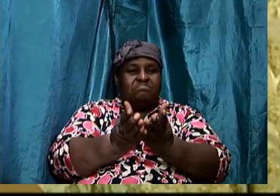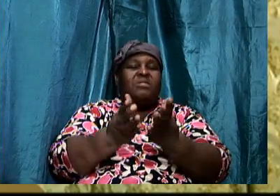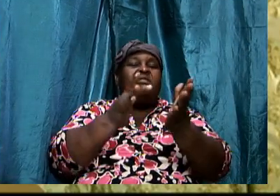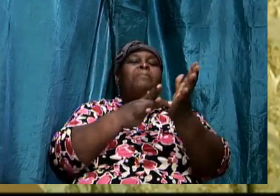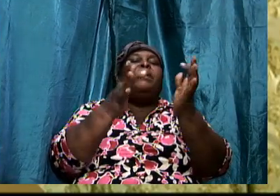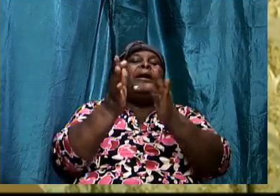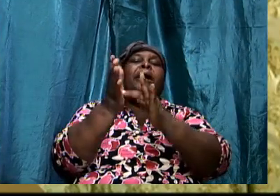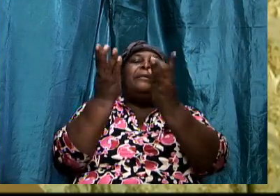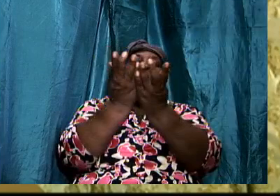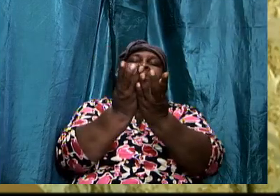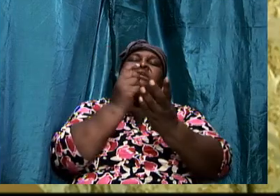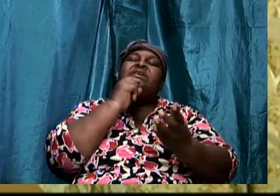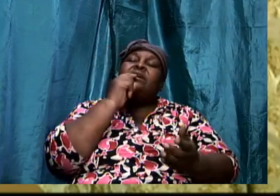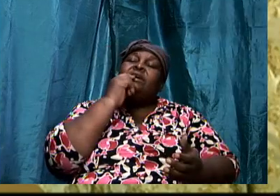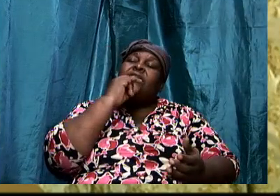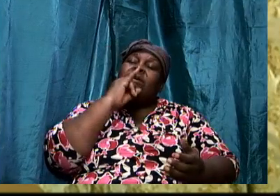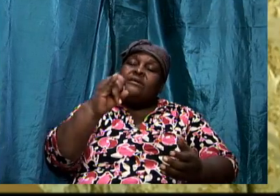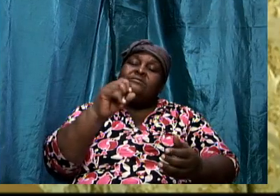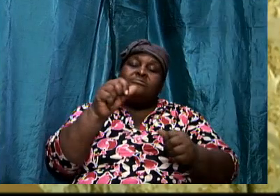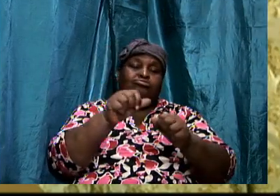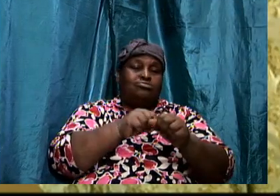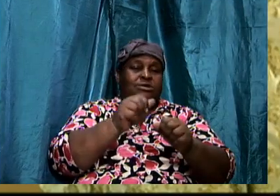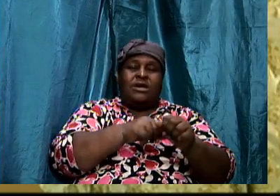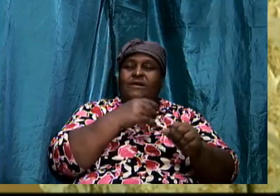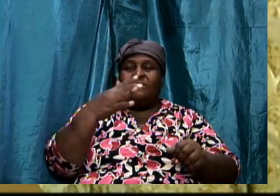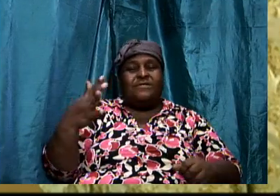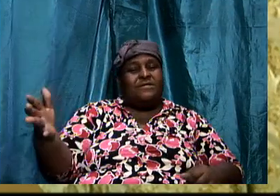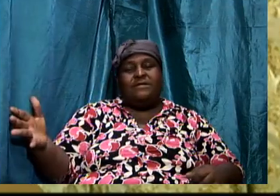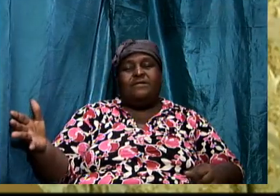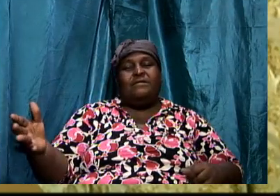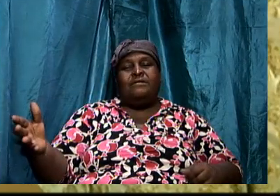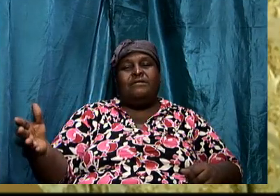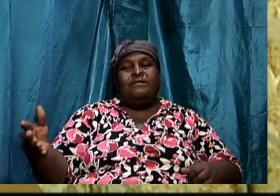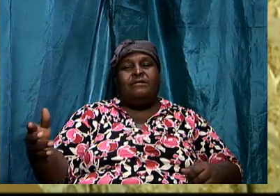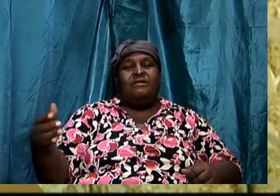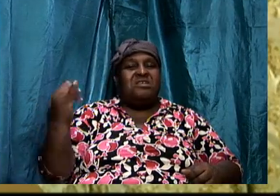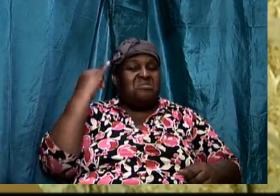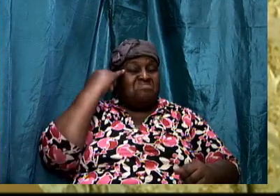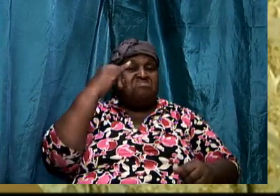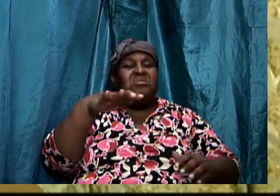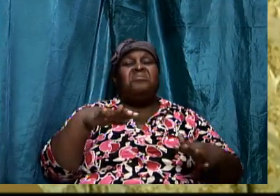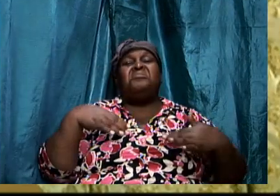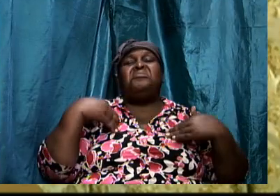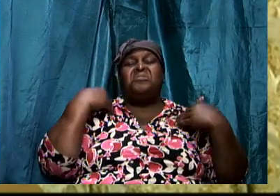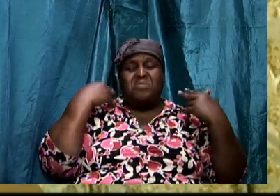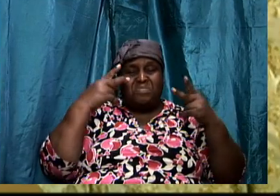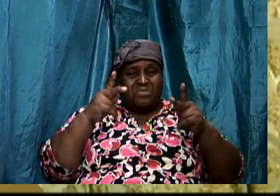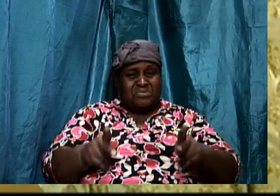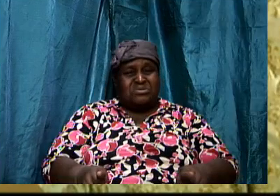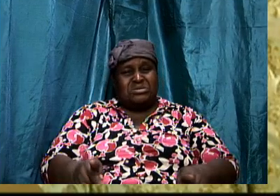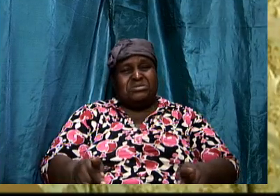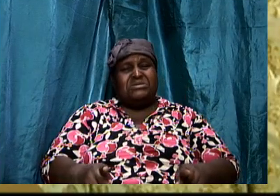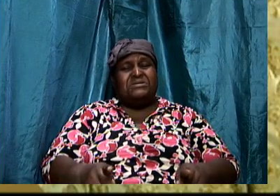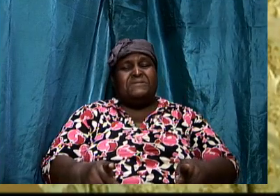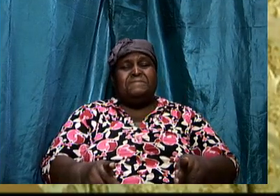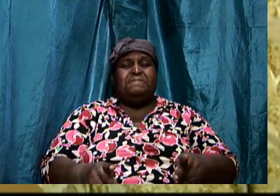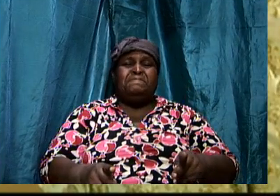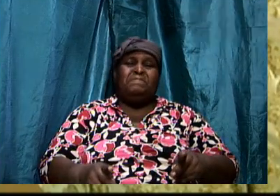make that and state that without apologies. If you are a young person and you are